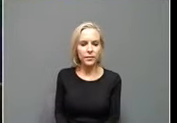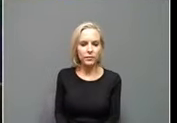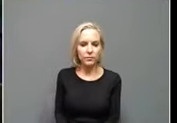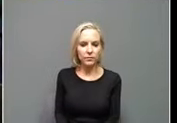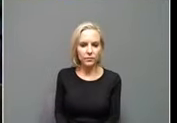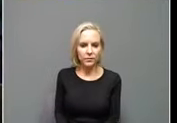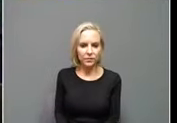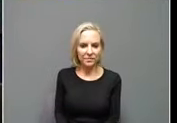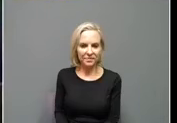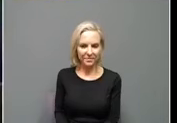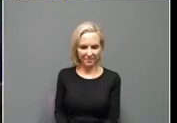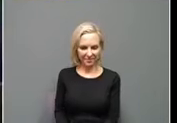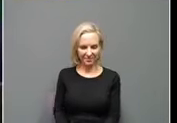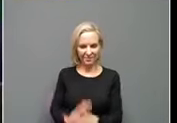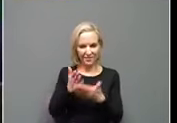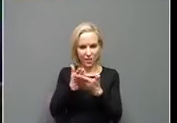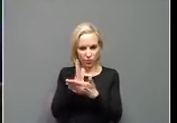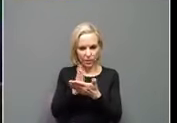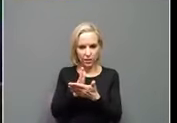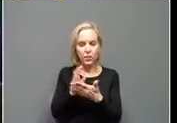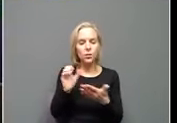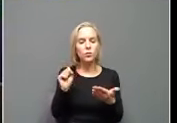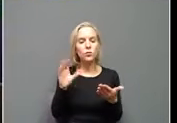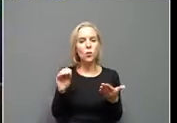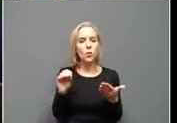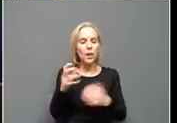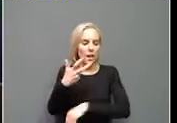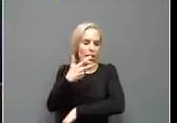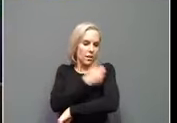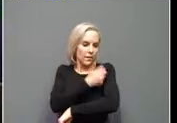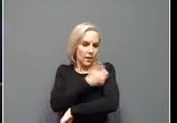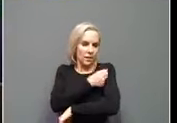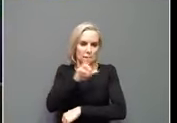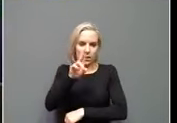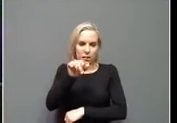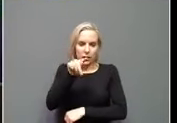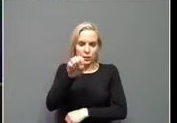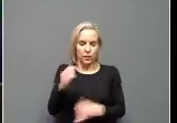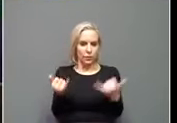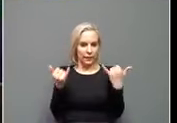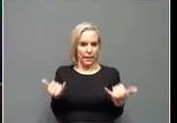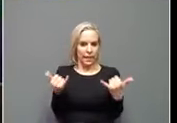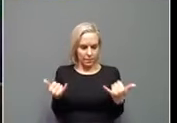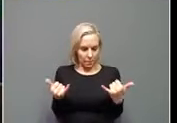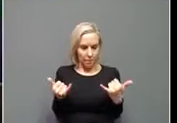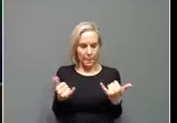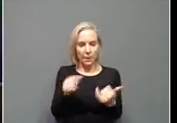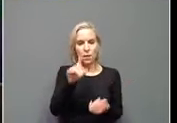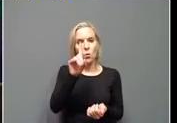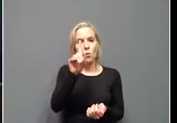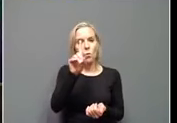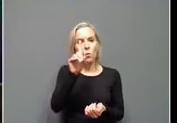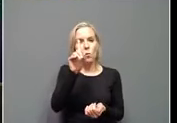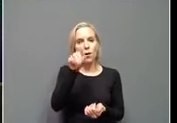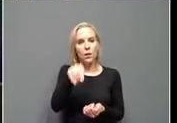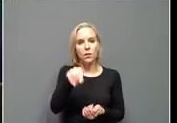All right. So vaccine update today, 1,842